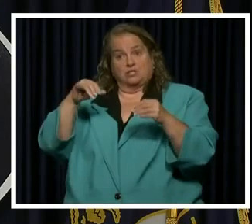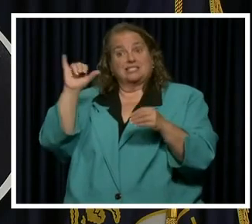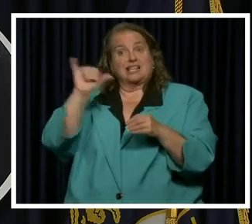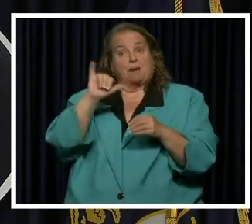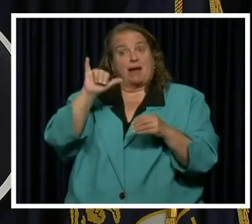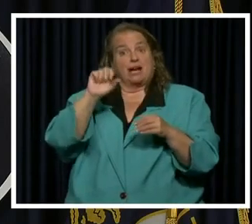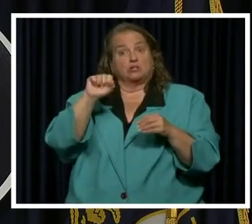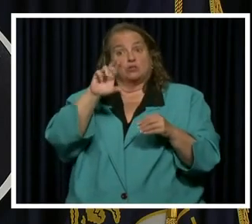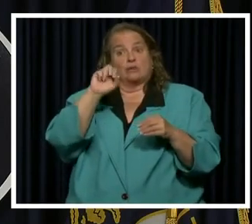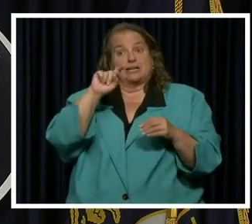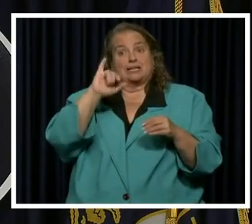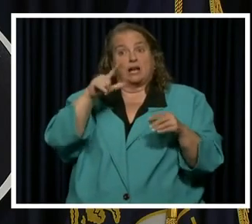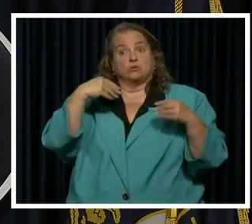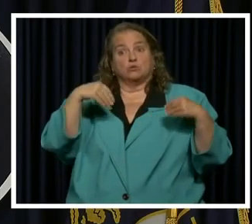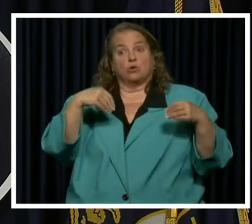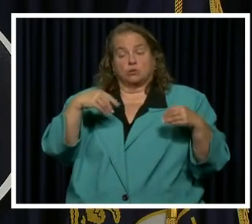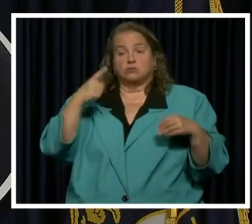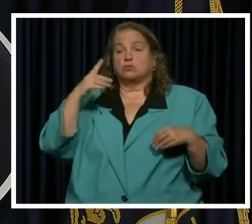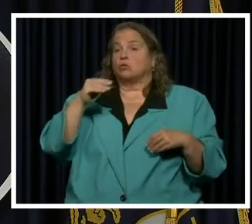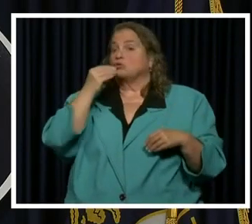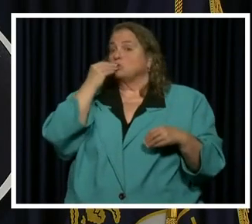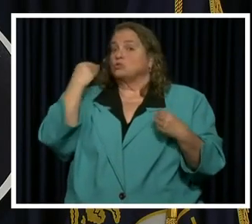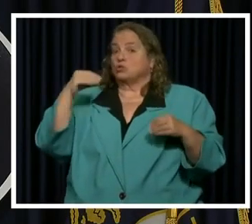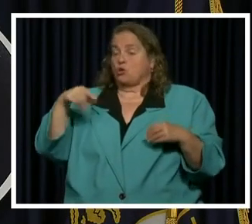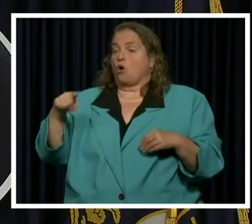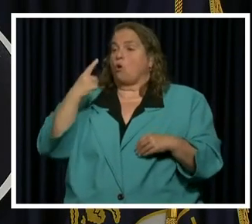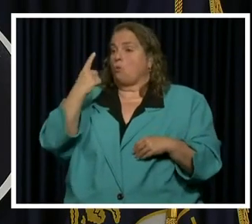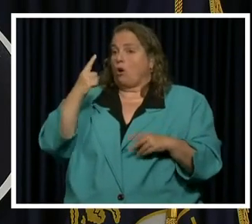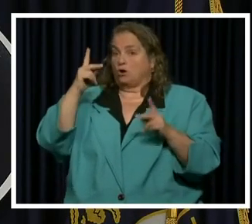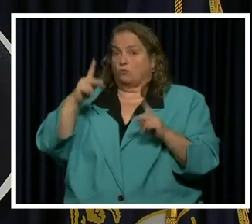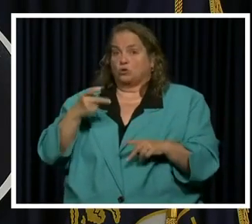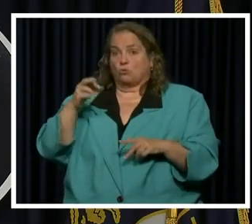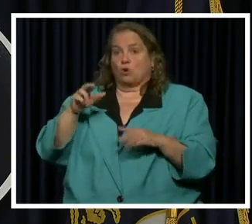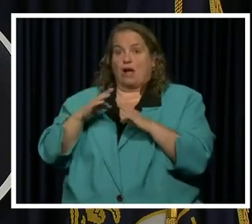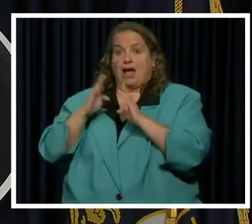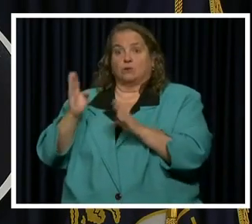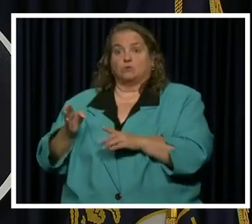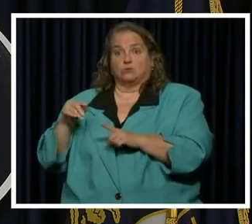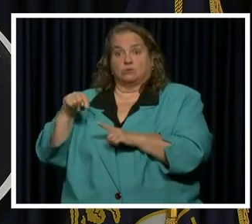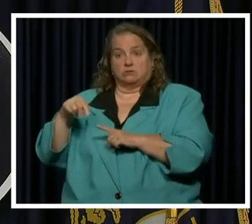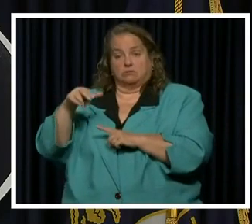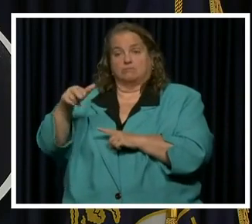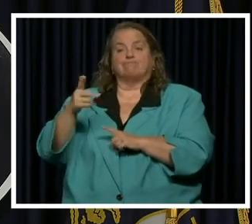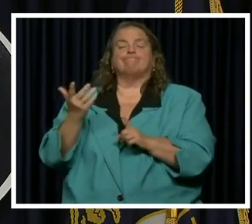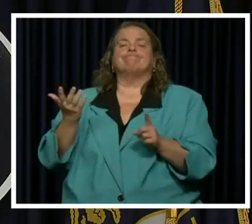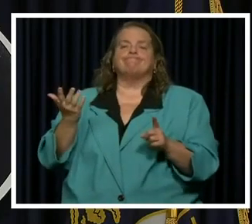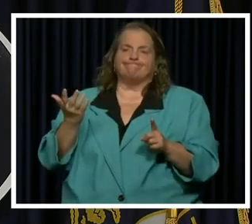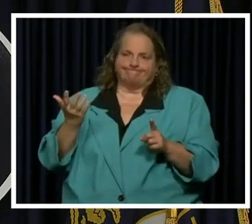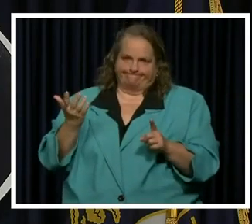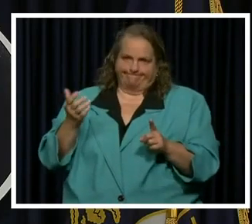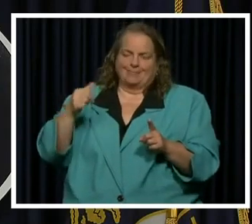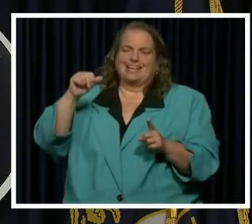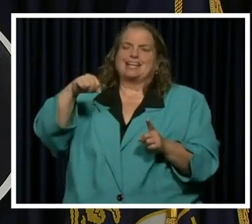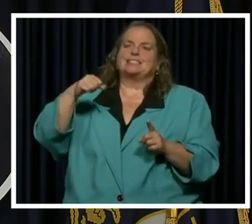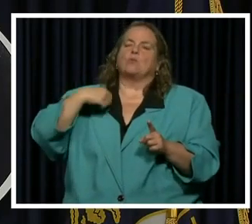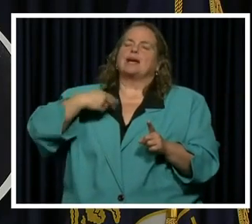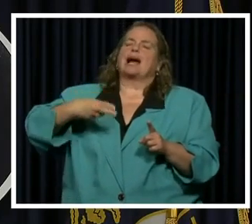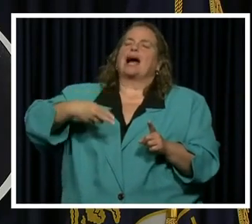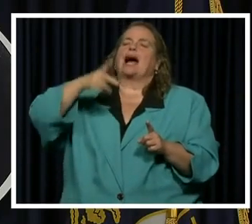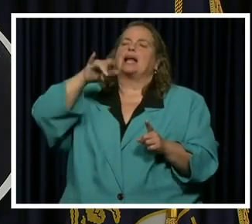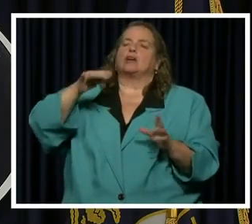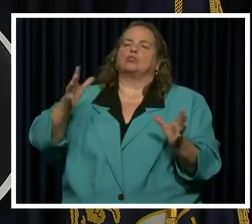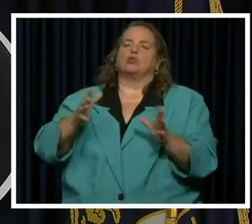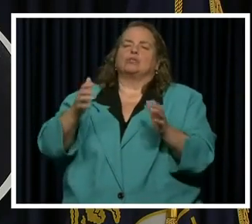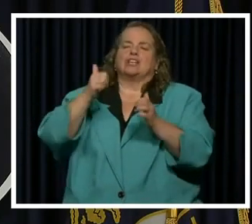opening Wednesday. So this is always a hard rule to enforce, but it's one that we want to highly encourage everywhere.